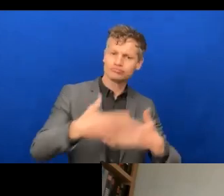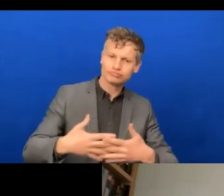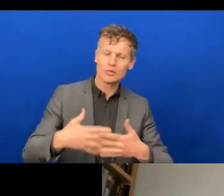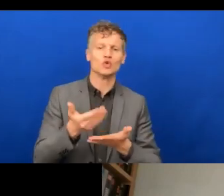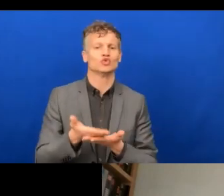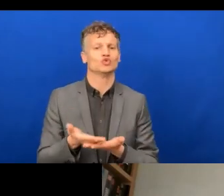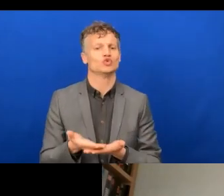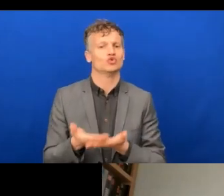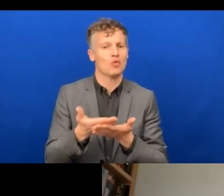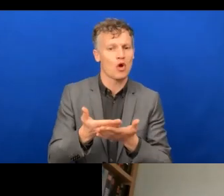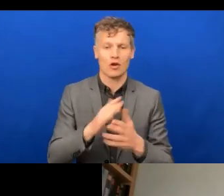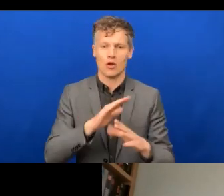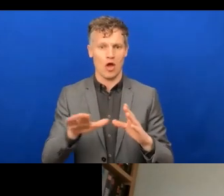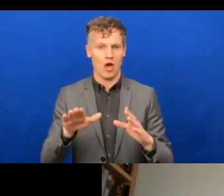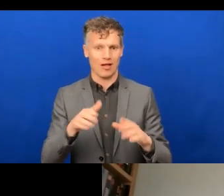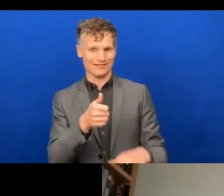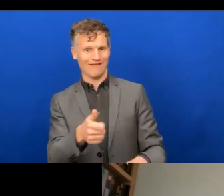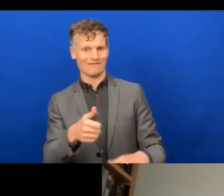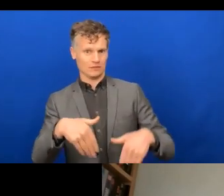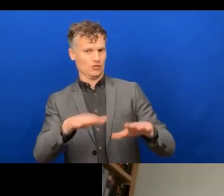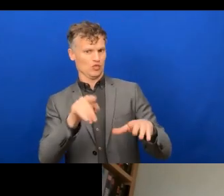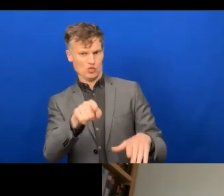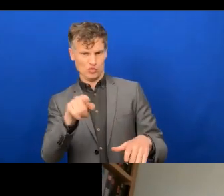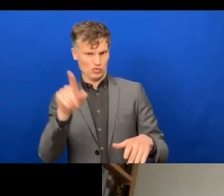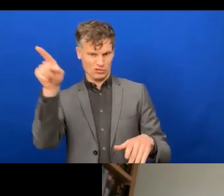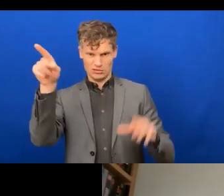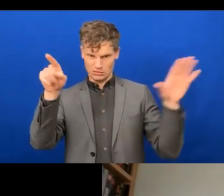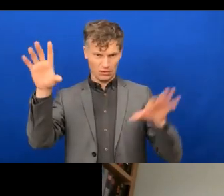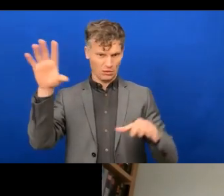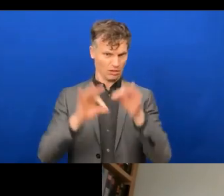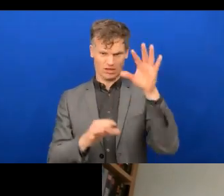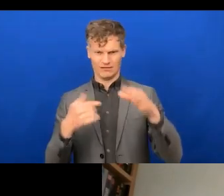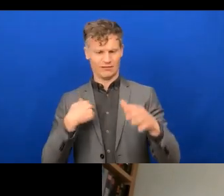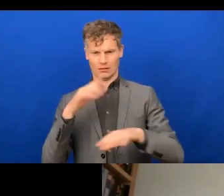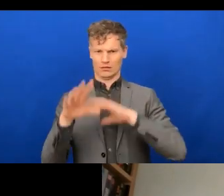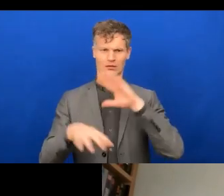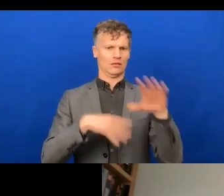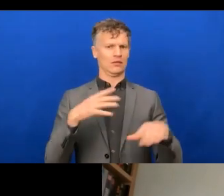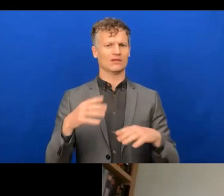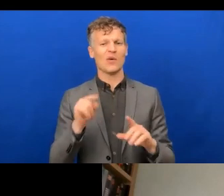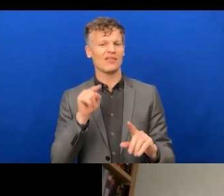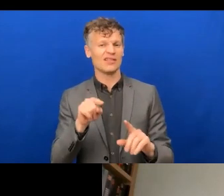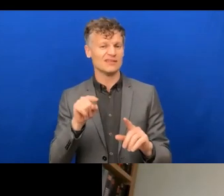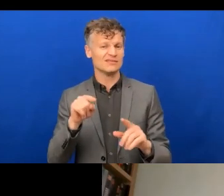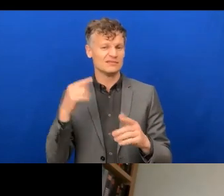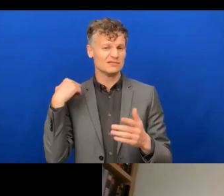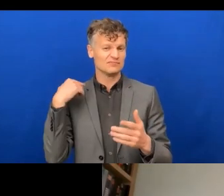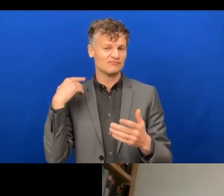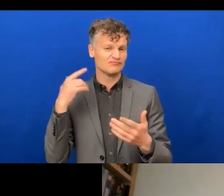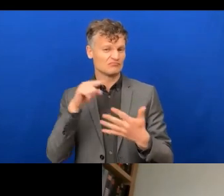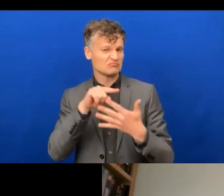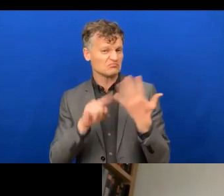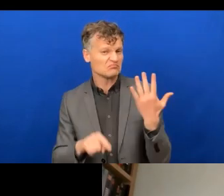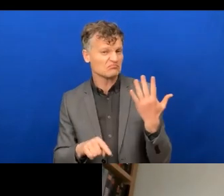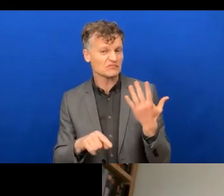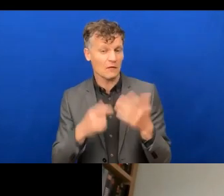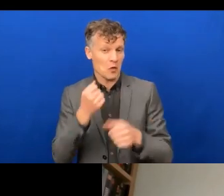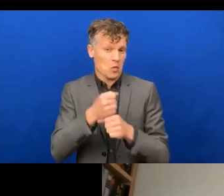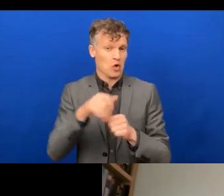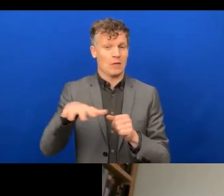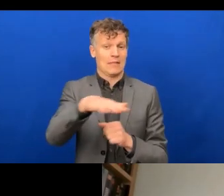are some of the, the real challenges to put sort of putting in place the workplace adjustments. Um, they are absolutely